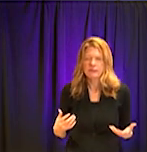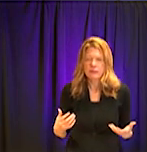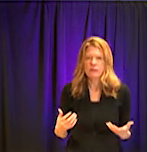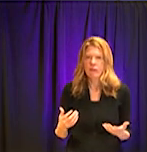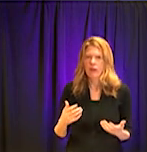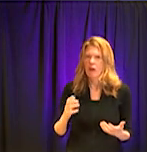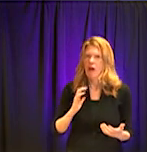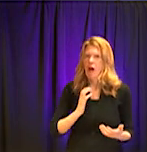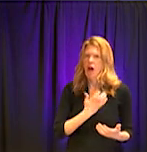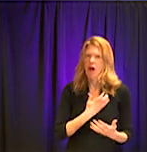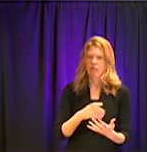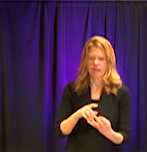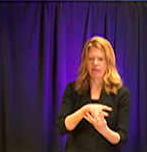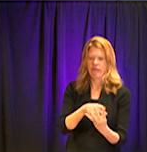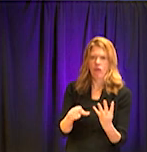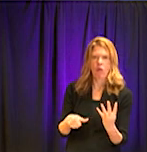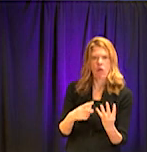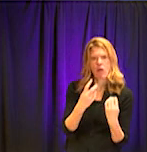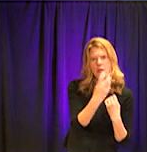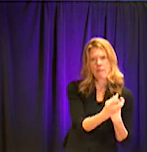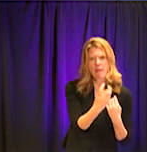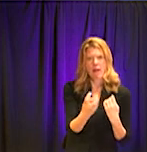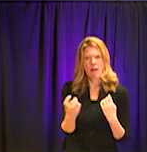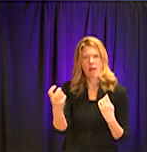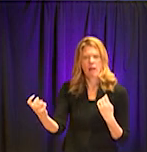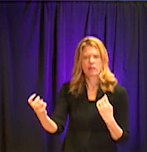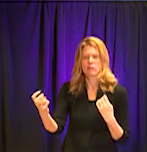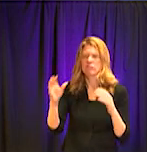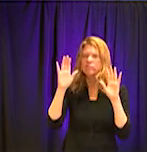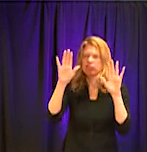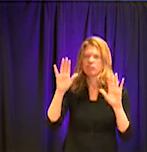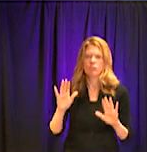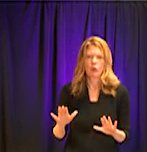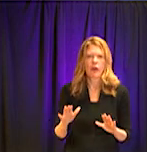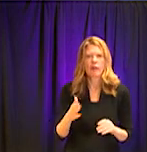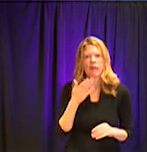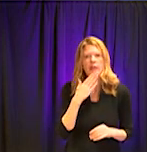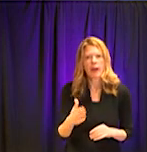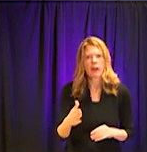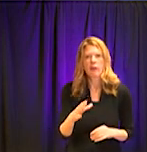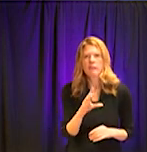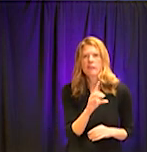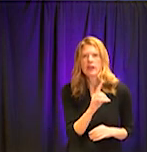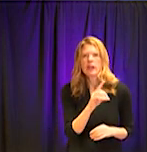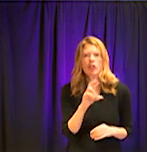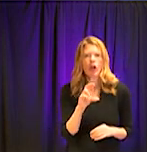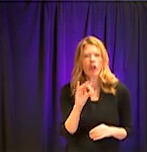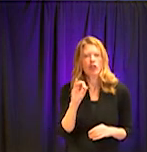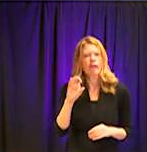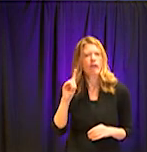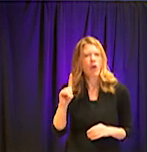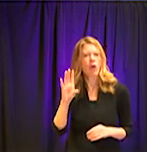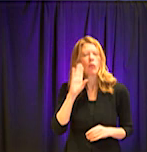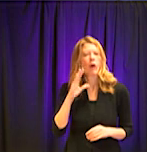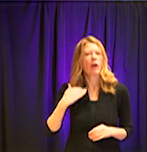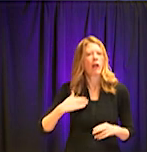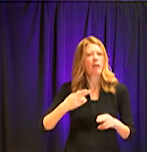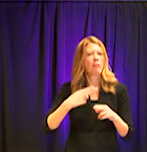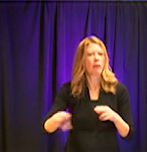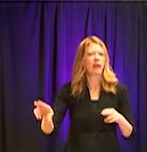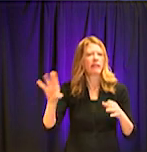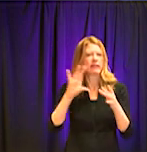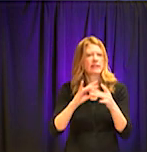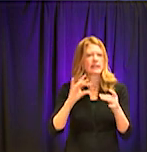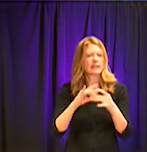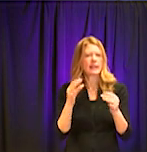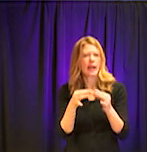panelists have, uh, enabled us to do it. I'm going to hear from Dr. Ford, who promises to have a very quick. Very, very quick. This is a sort of a